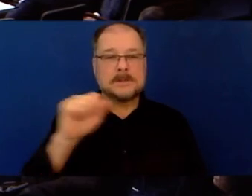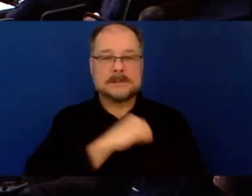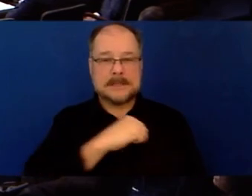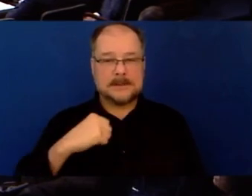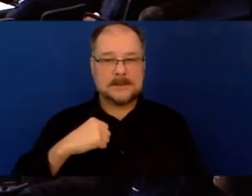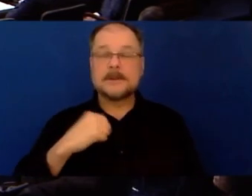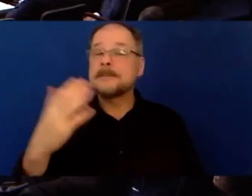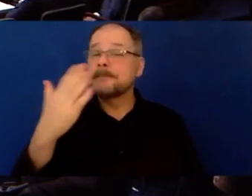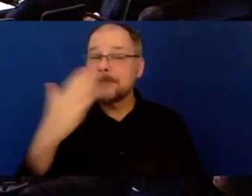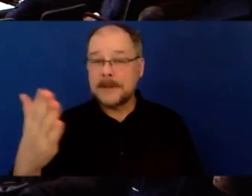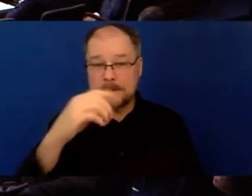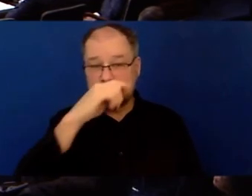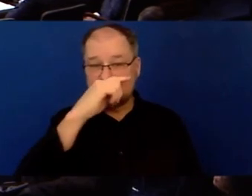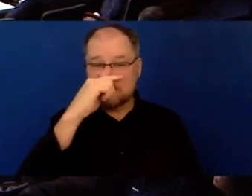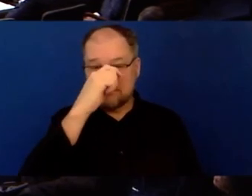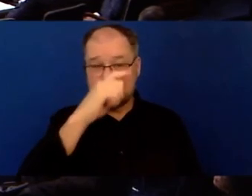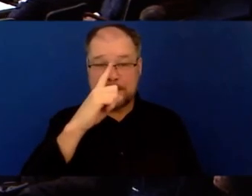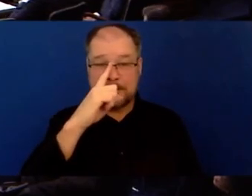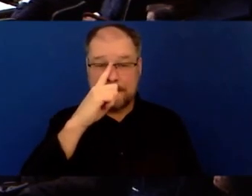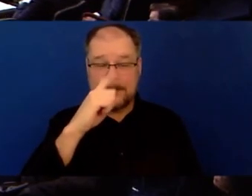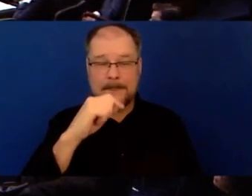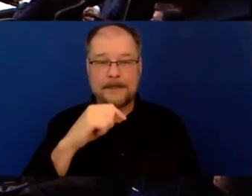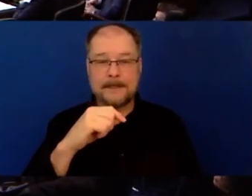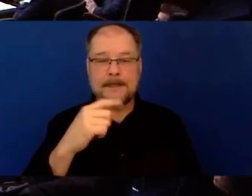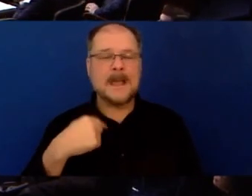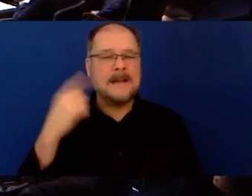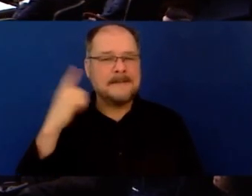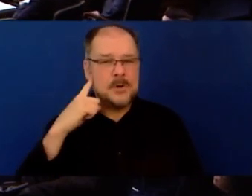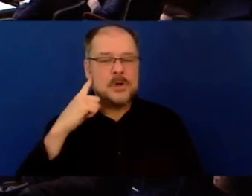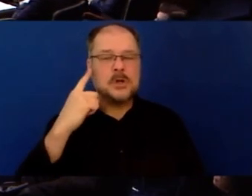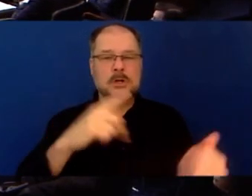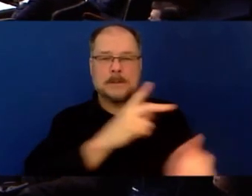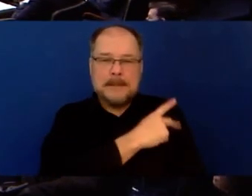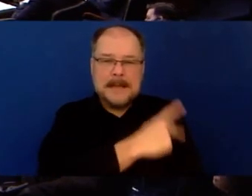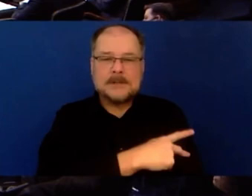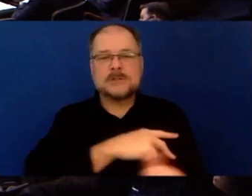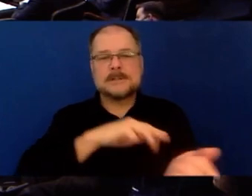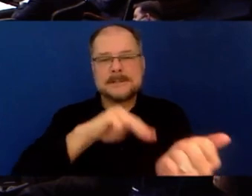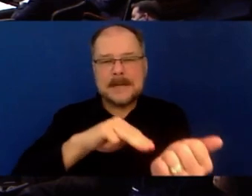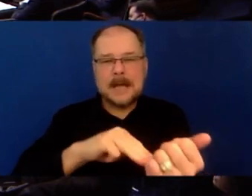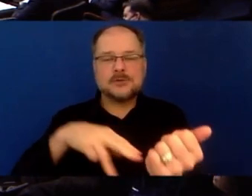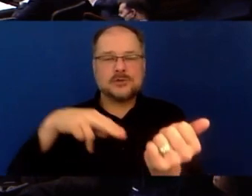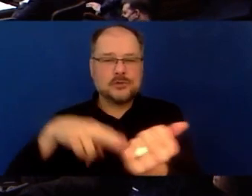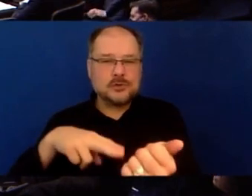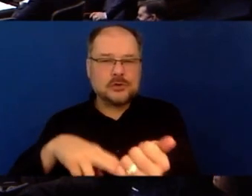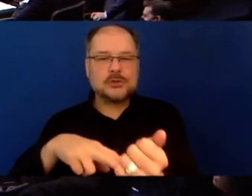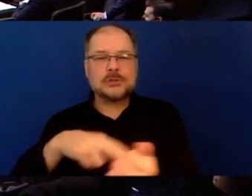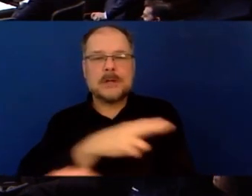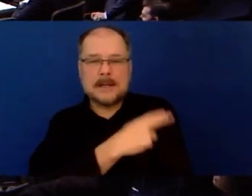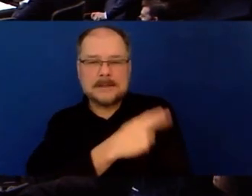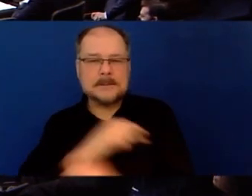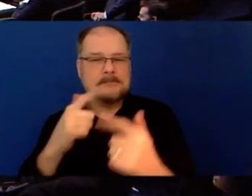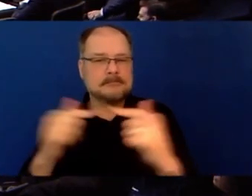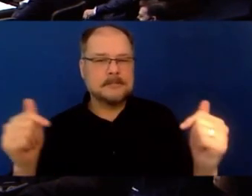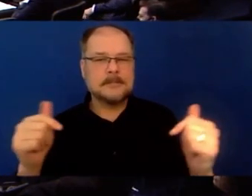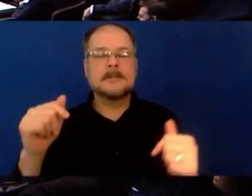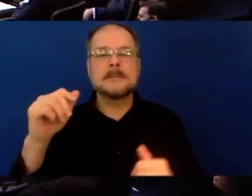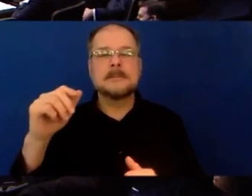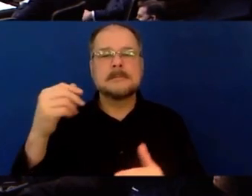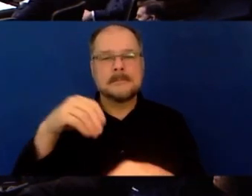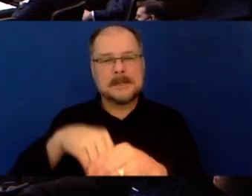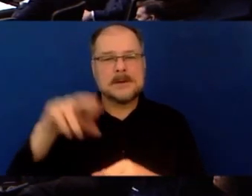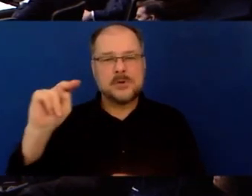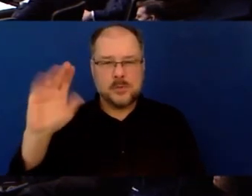So I've heard firsthand from patients, doctors, nurses, and hospitals all around North Carolina about ongoing workforce